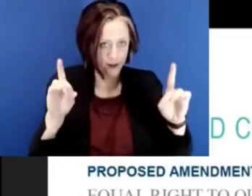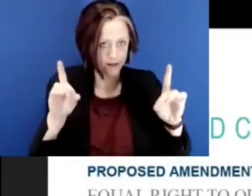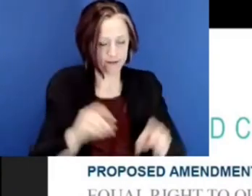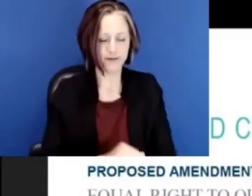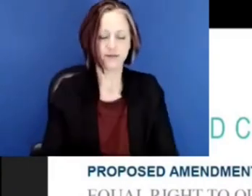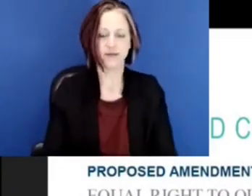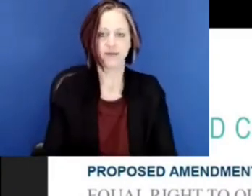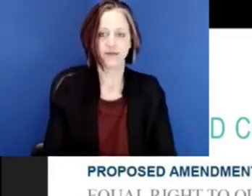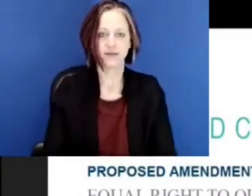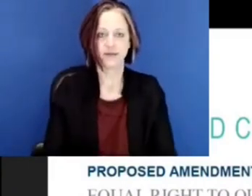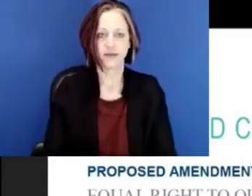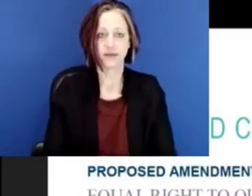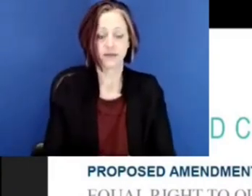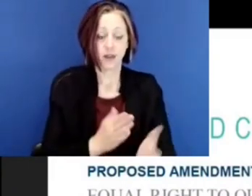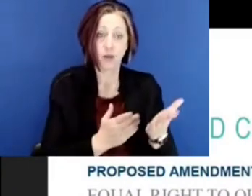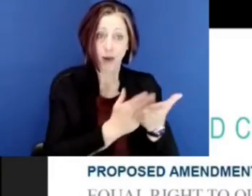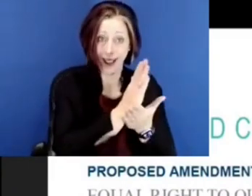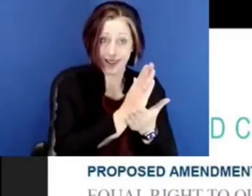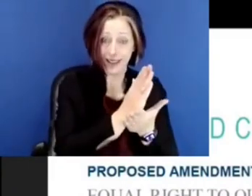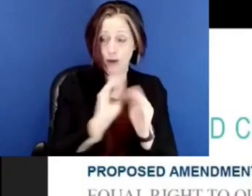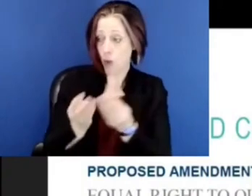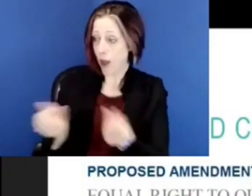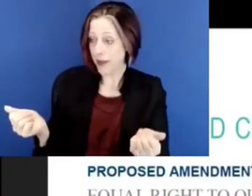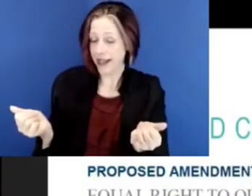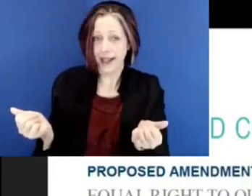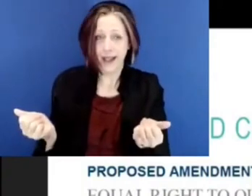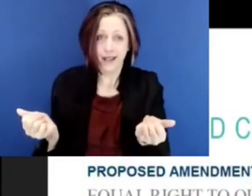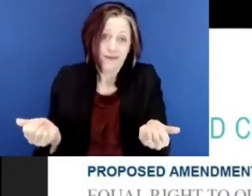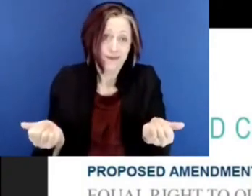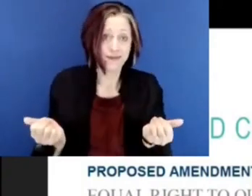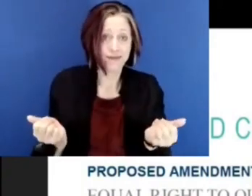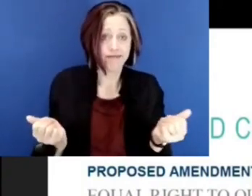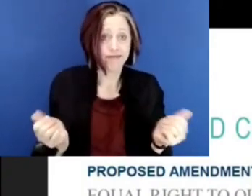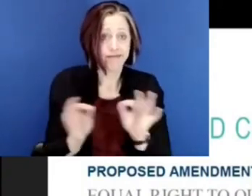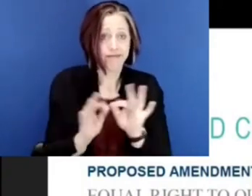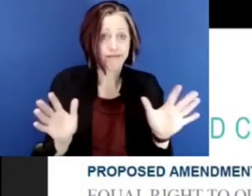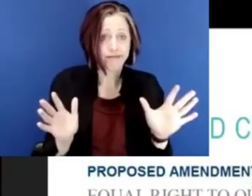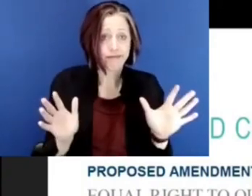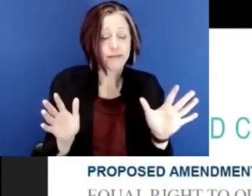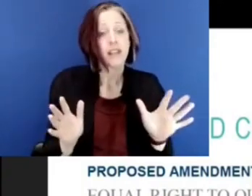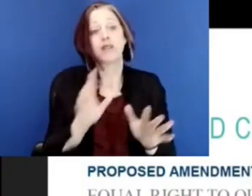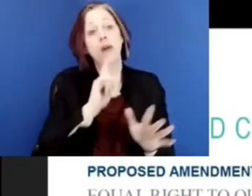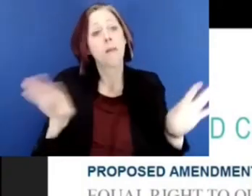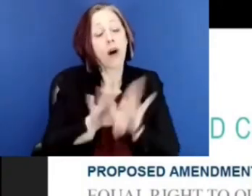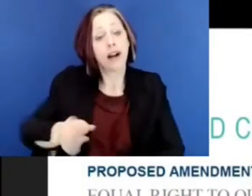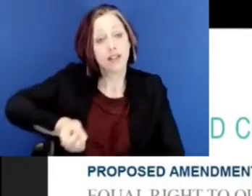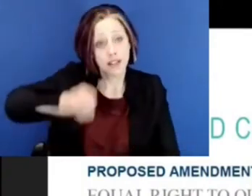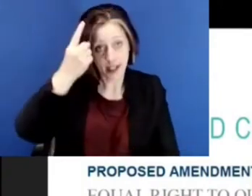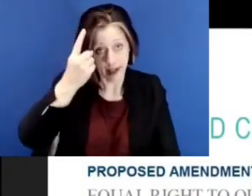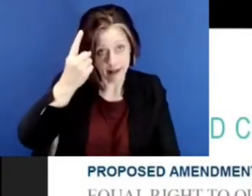But a right without a remedy is not much of a right. And so it's important to understand that